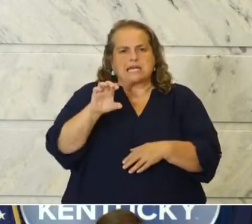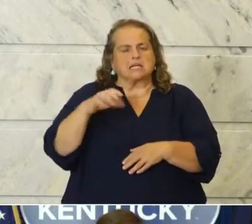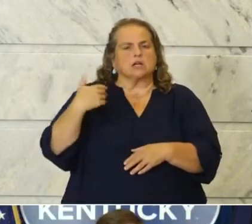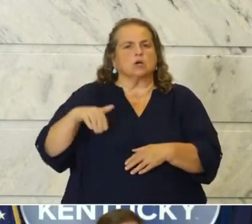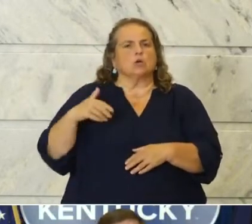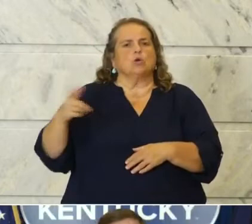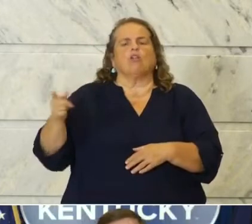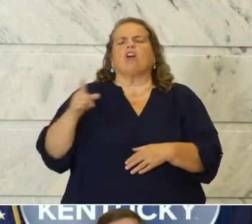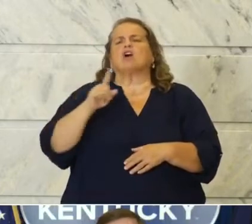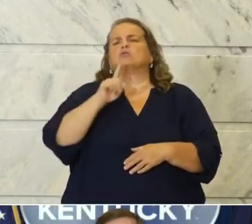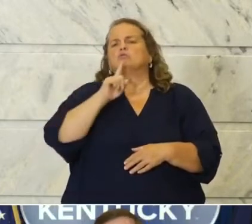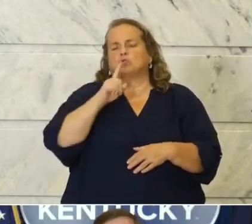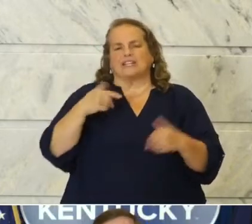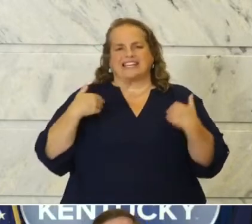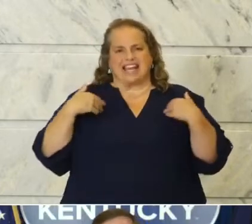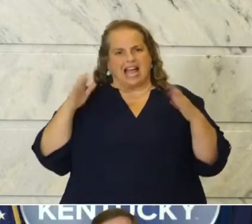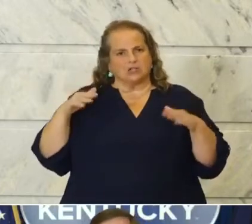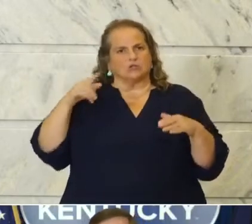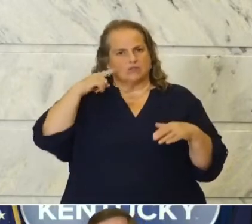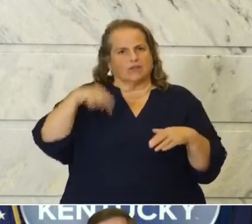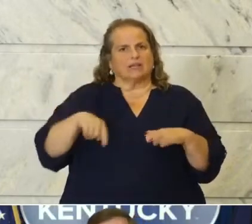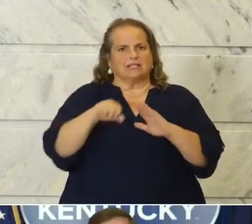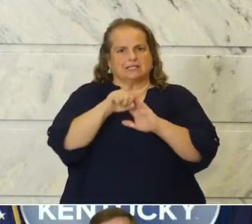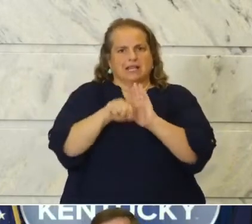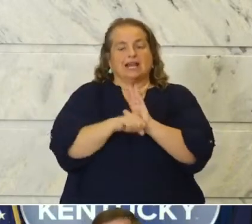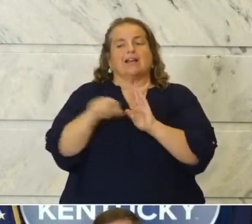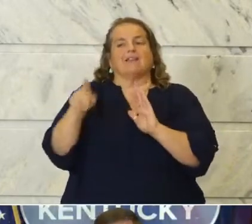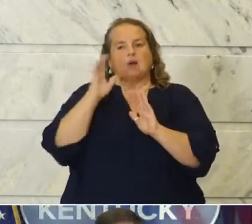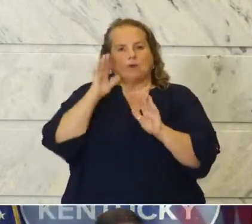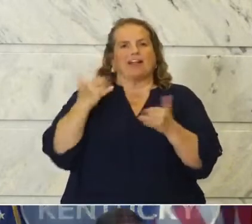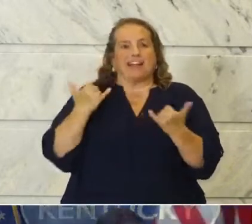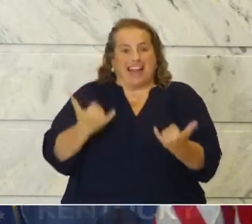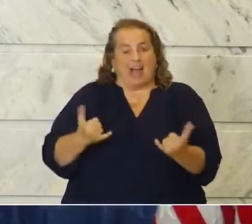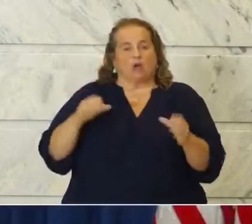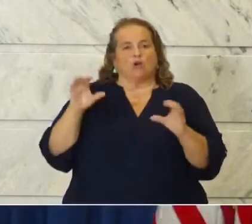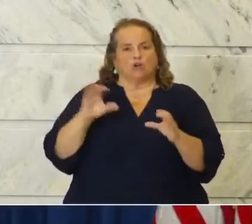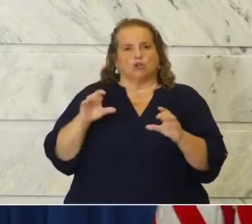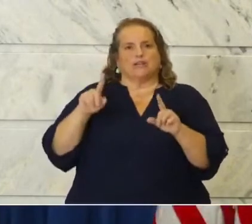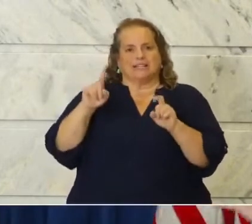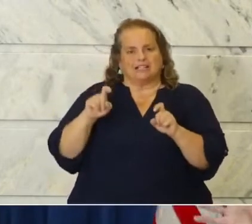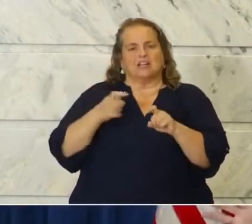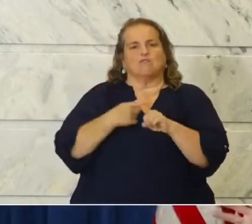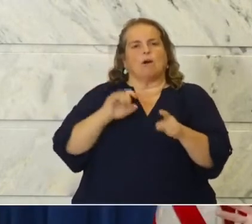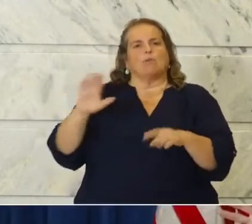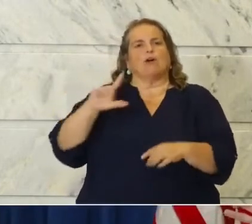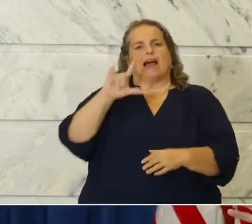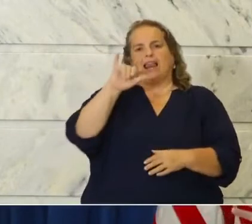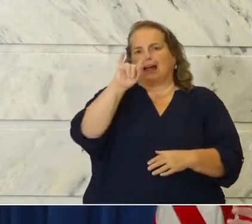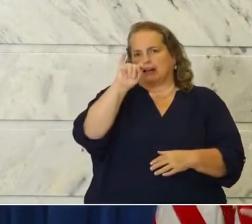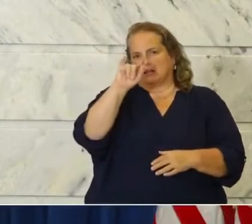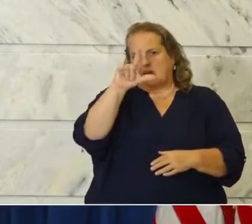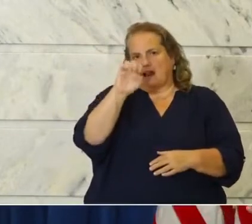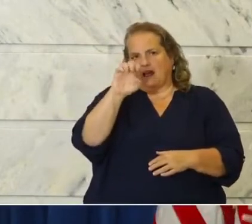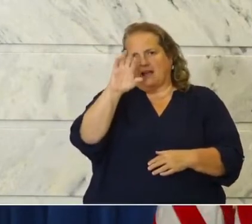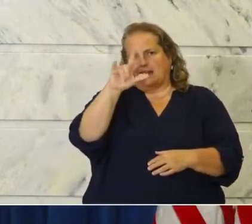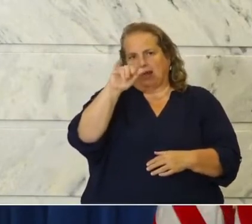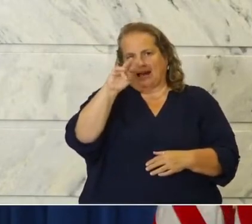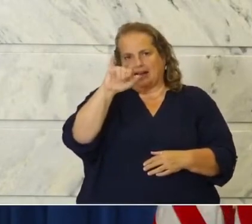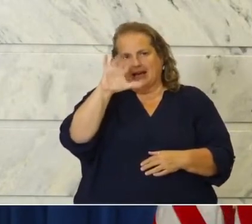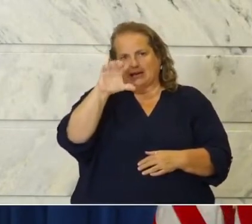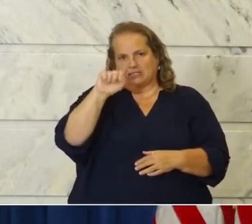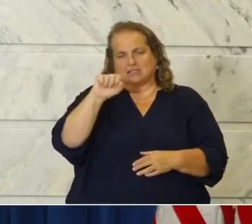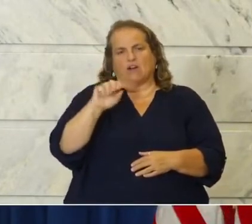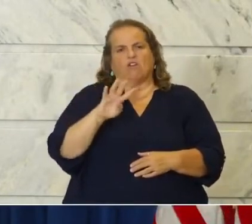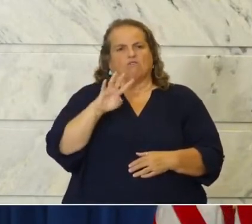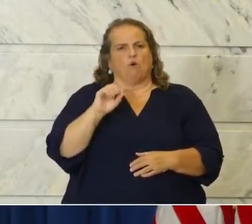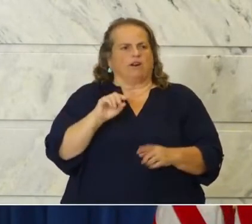angels for this state. They're now going to do their testing out of their little clinics, and it's going to provide over, I think, 40 plus locations